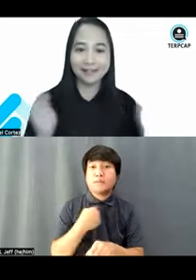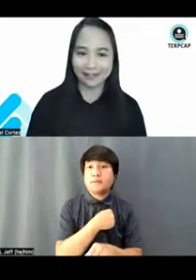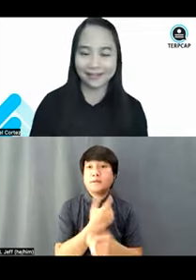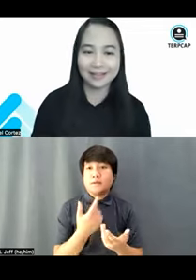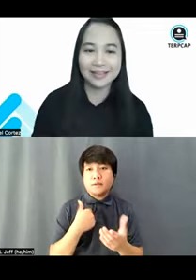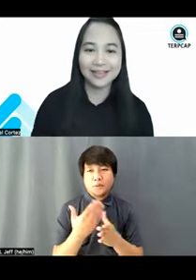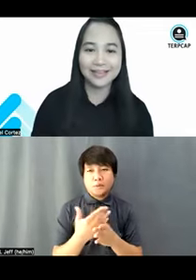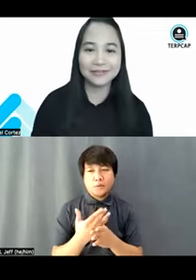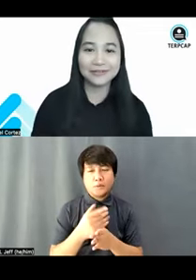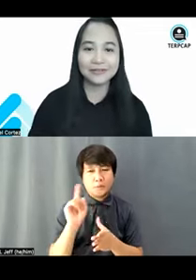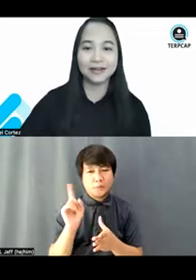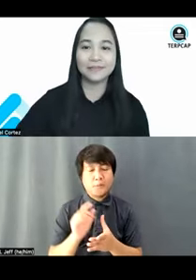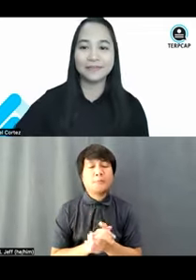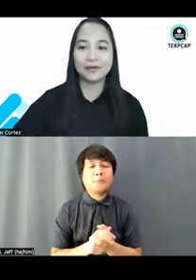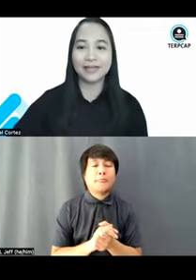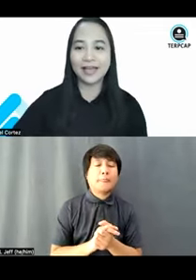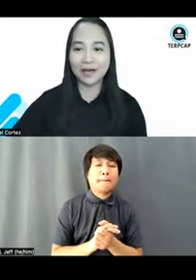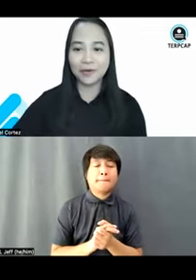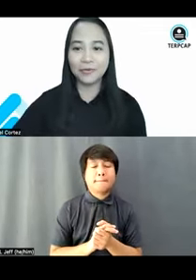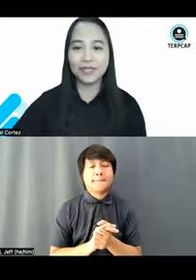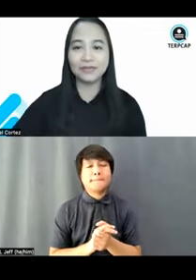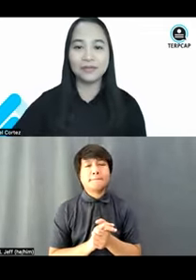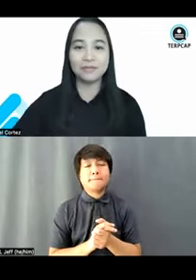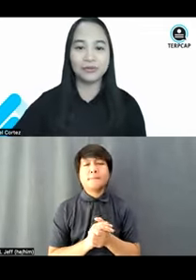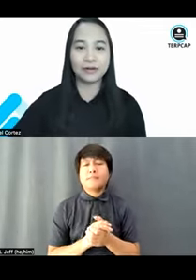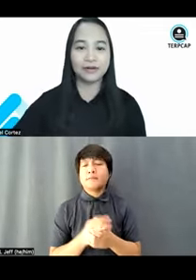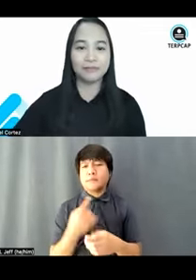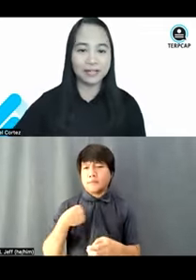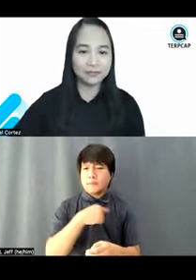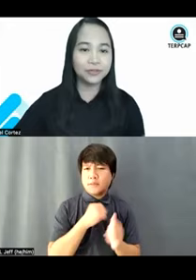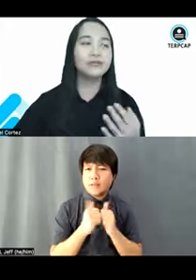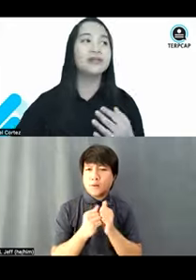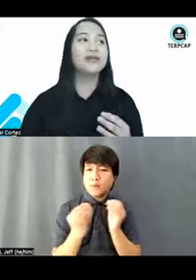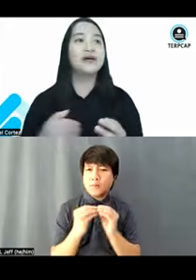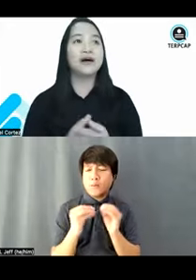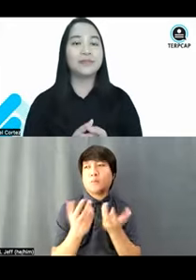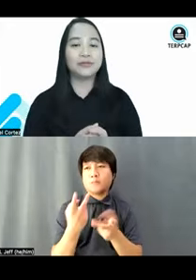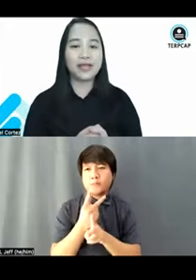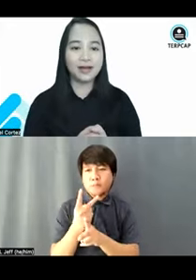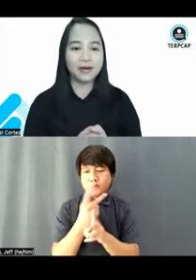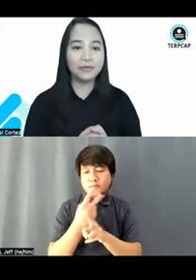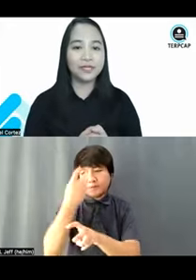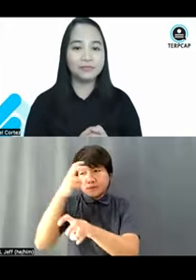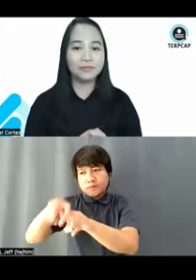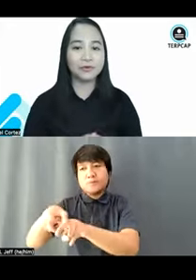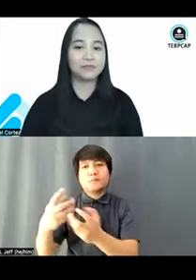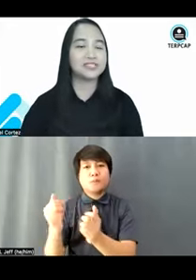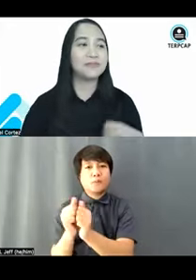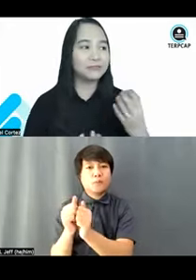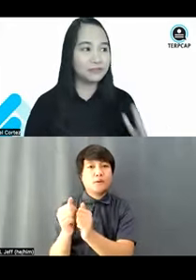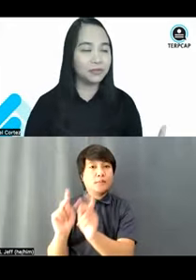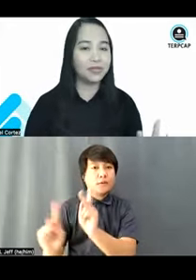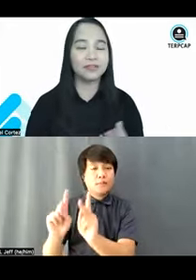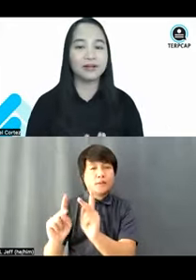to share, you know, on how we can be more mindful, on how we can be more